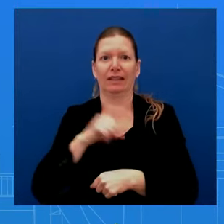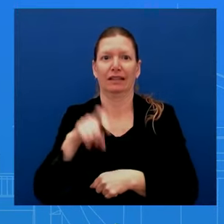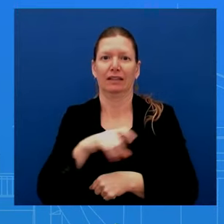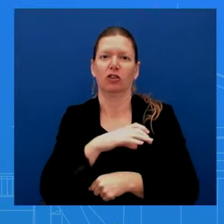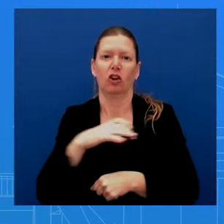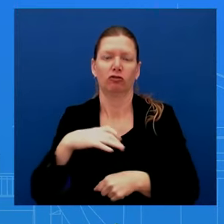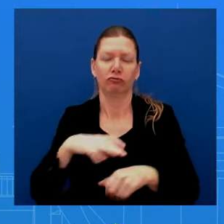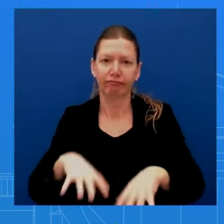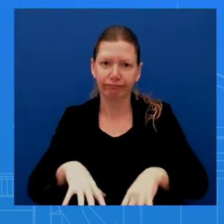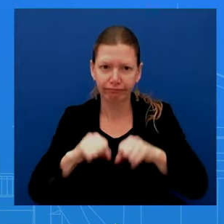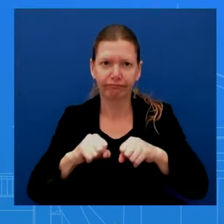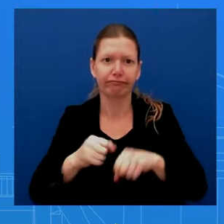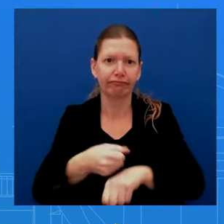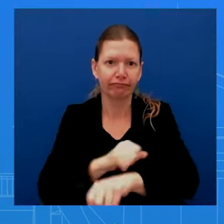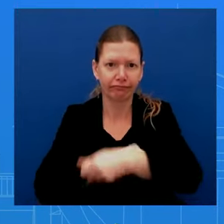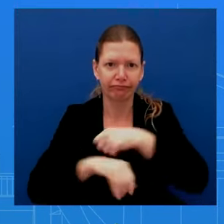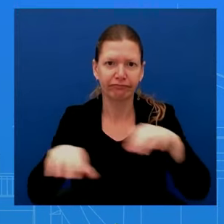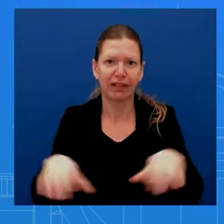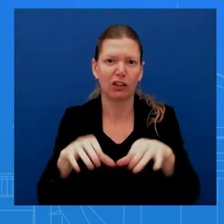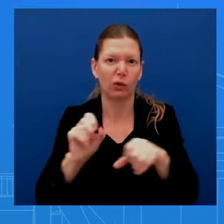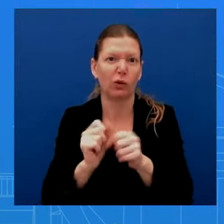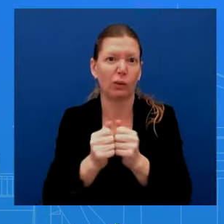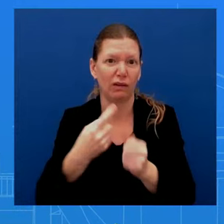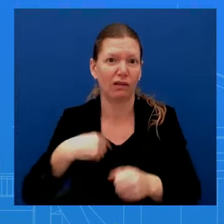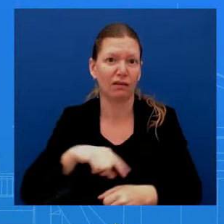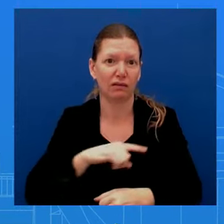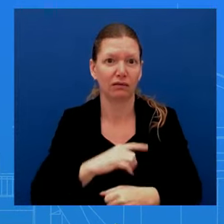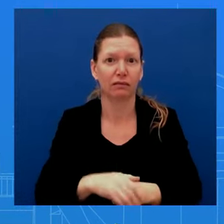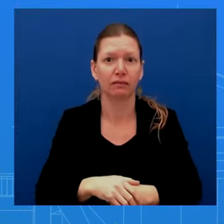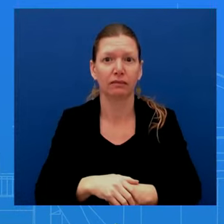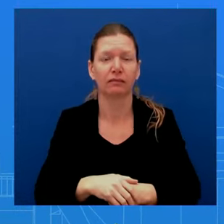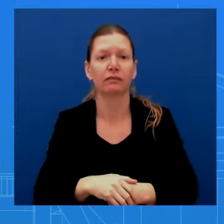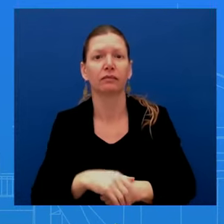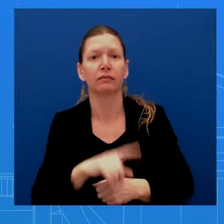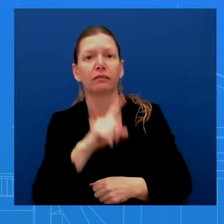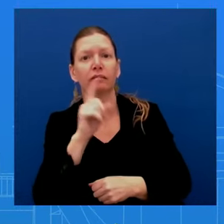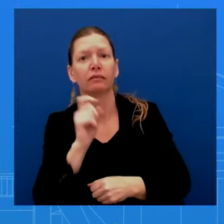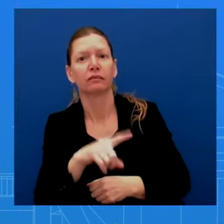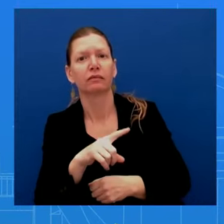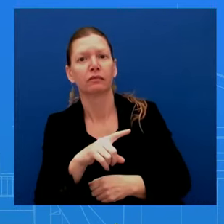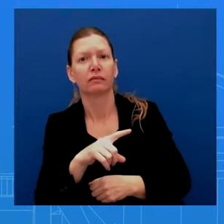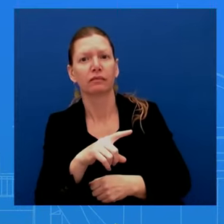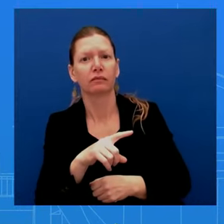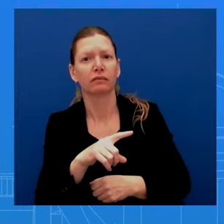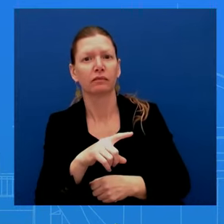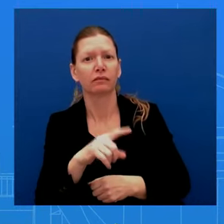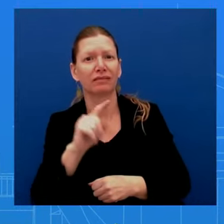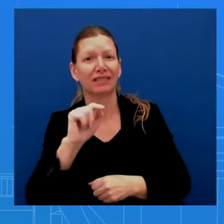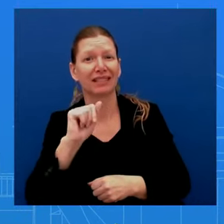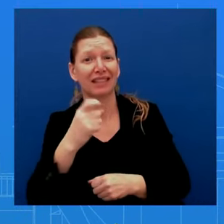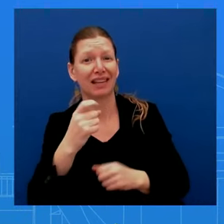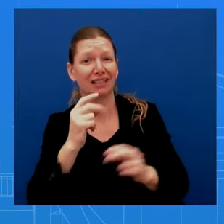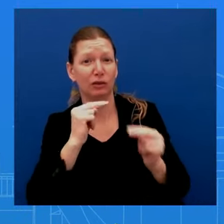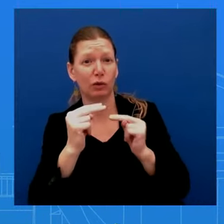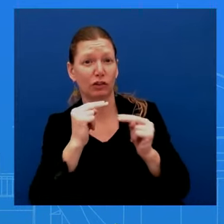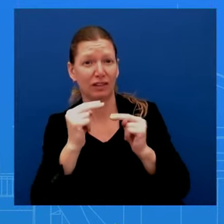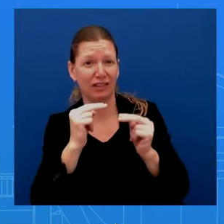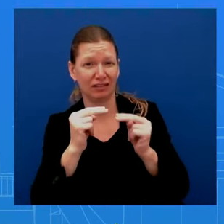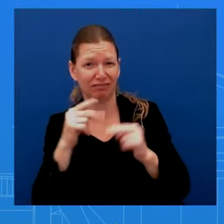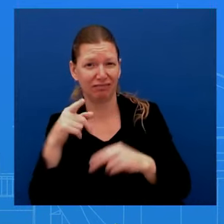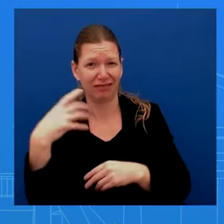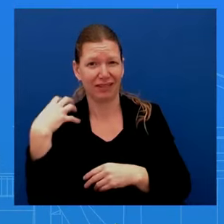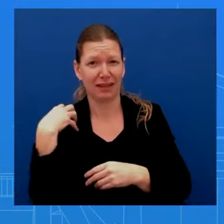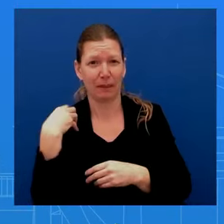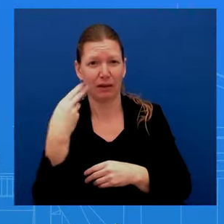I wanted to ask about the tax negotiations on Capitol Hill. But first, just to follow on MJ's question, other than shipping time, what are the kind of real-time